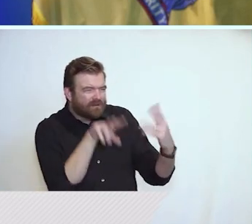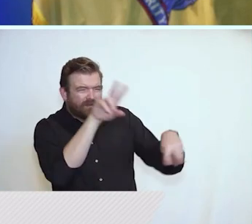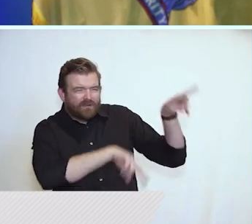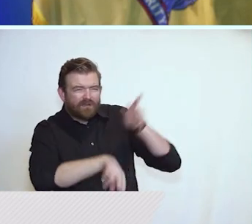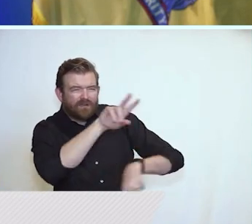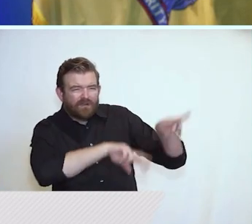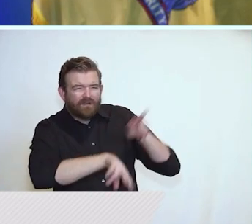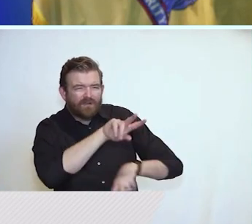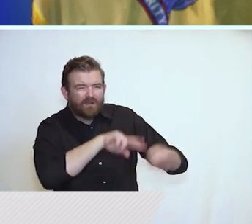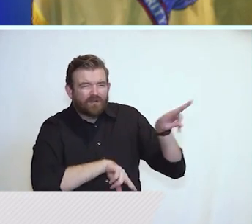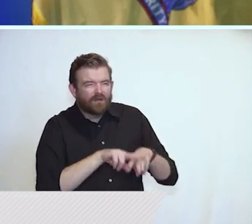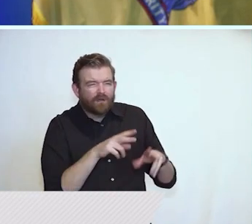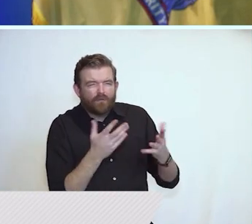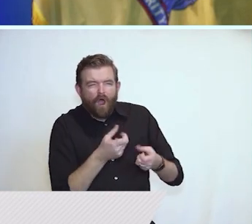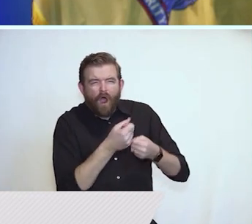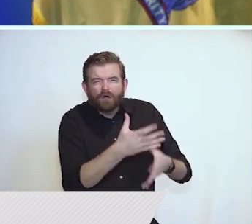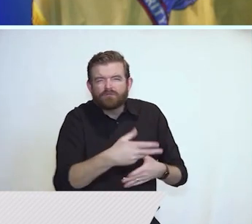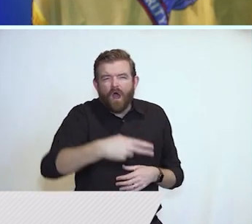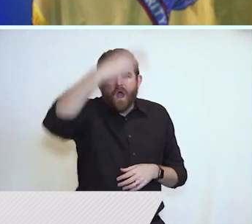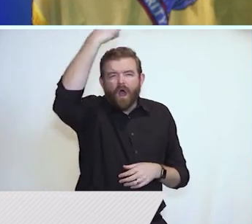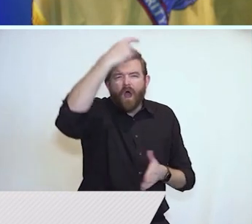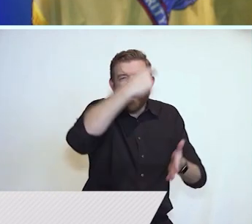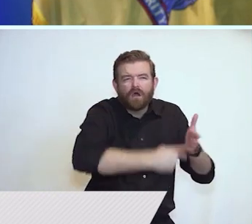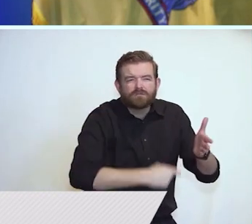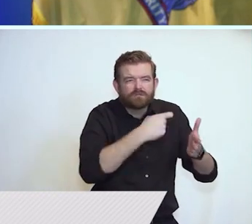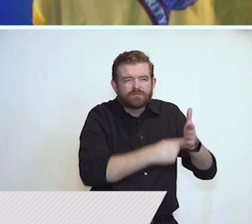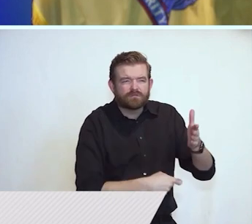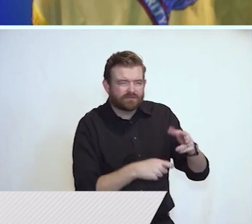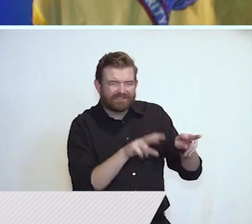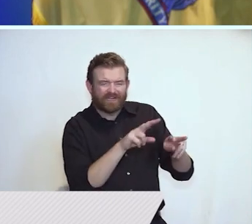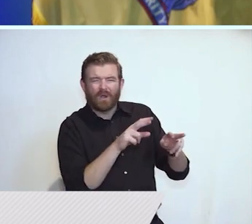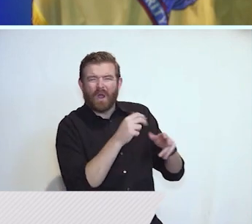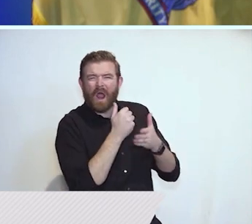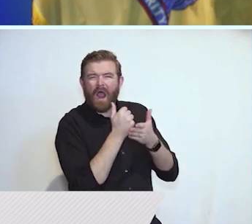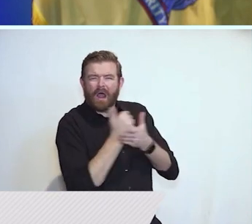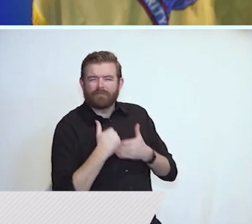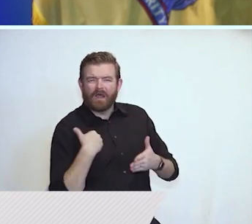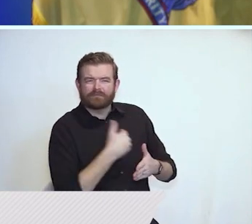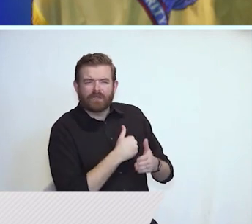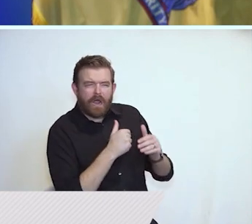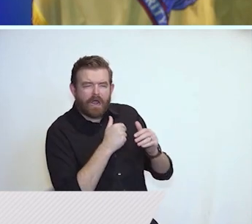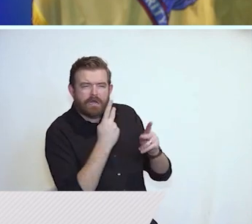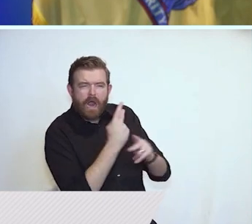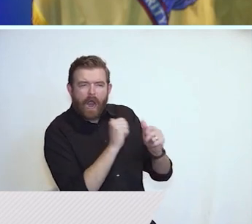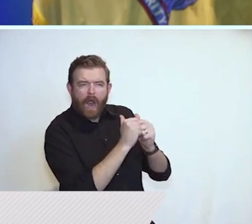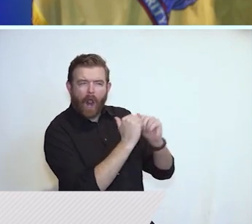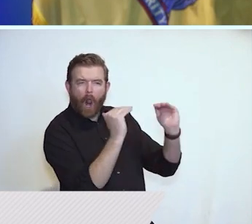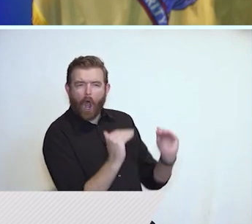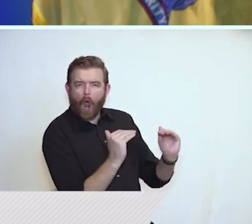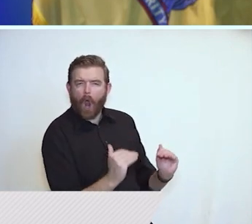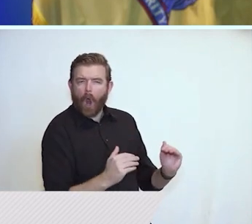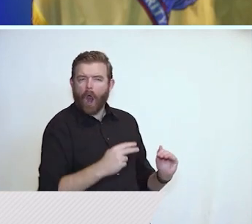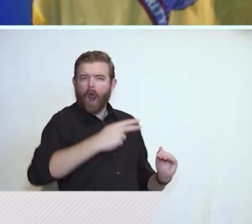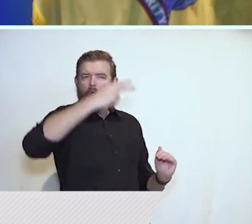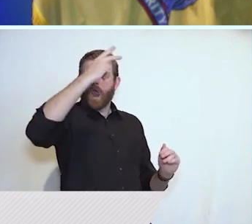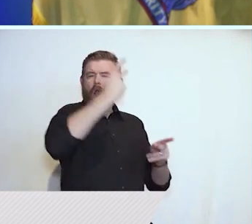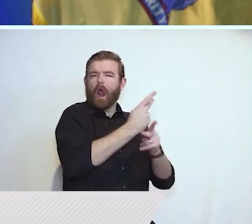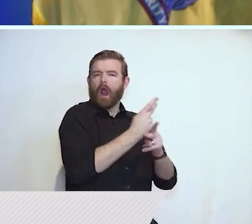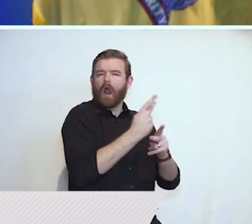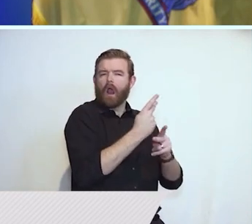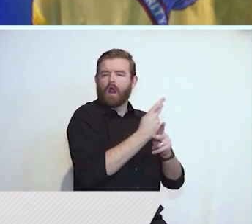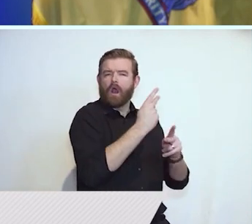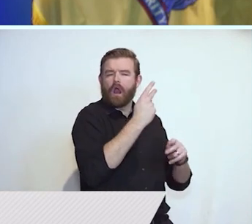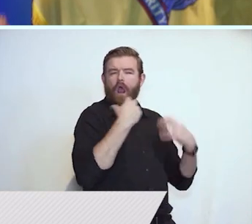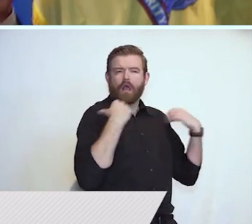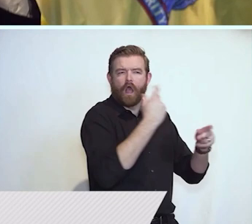to lower them. I will also send the legislature a plan to address prescription drug affordability from life-saving